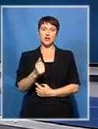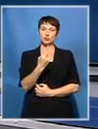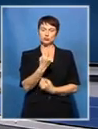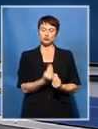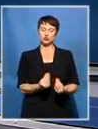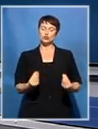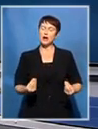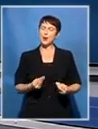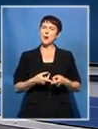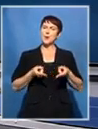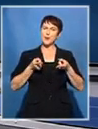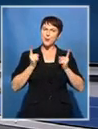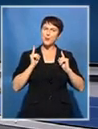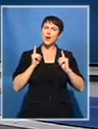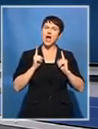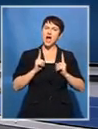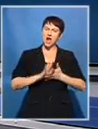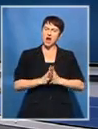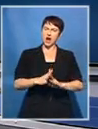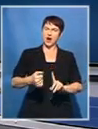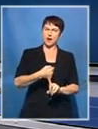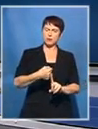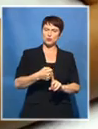The following visuals, please be aware, may be disturbing.